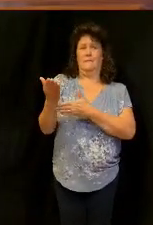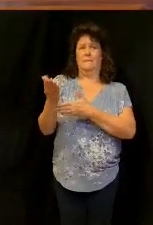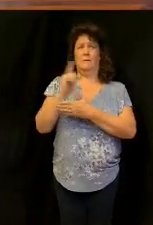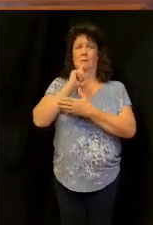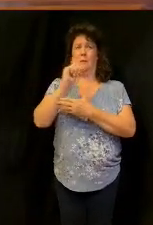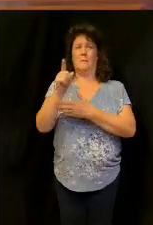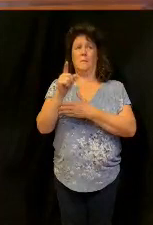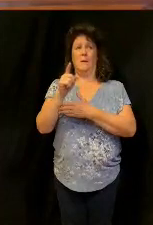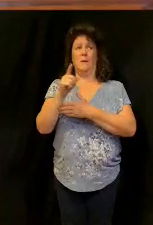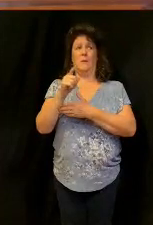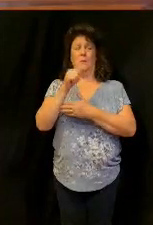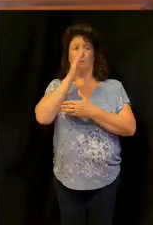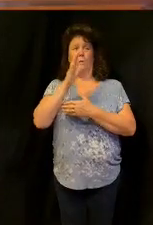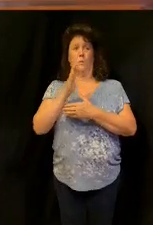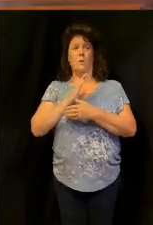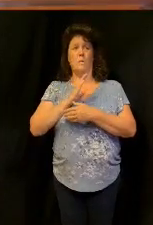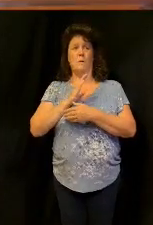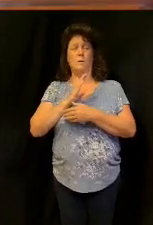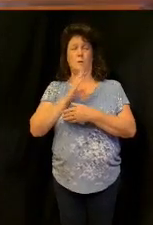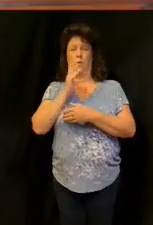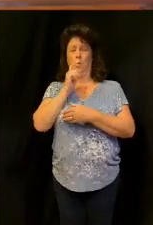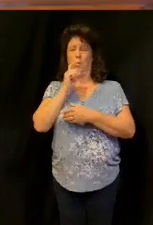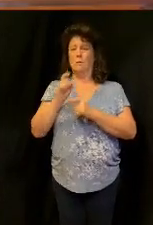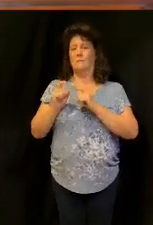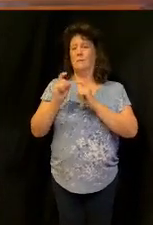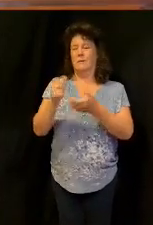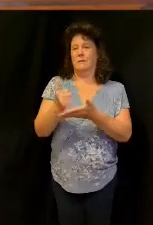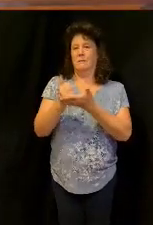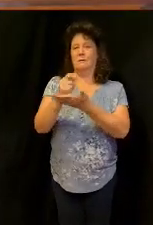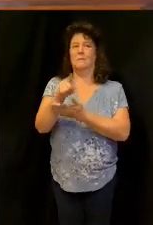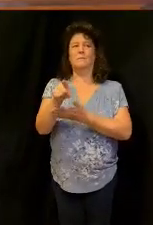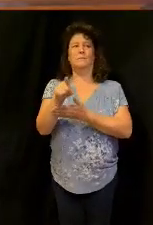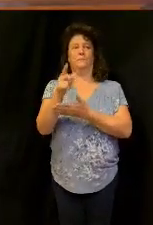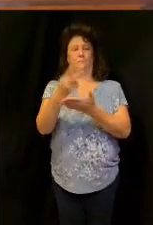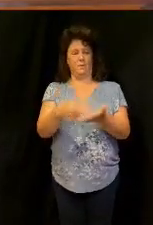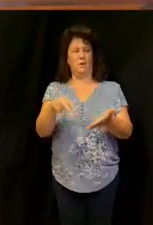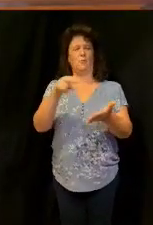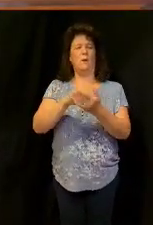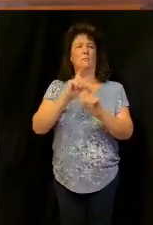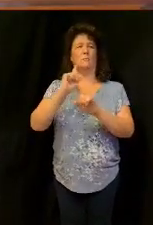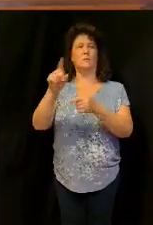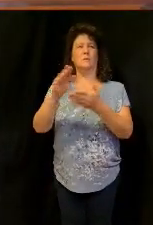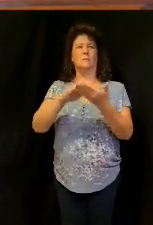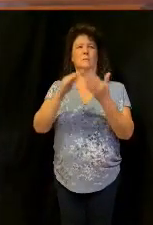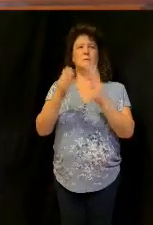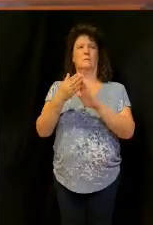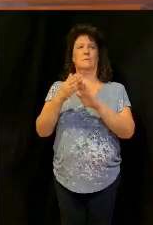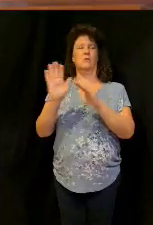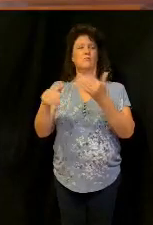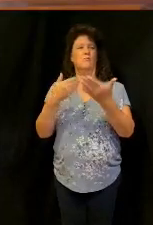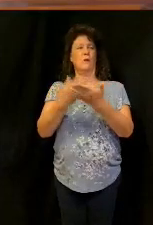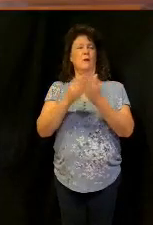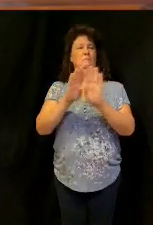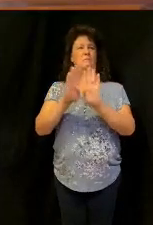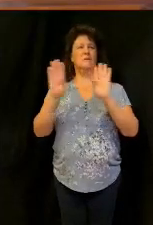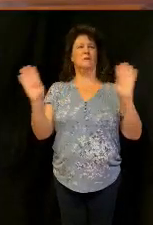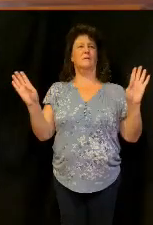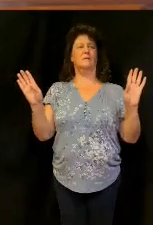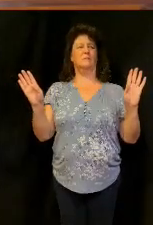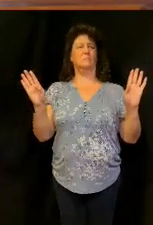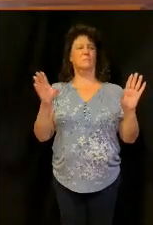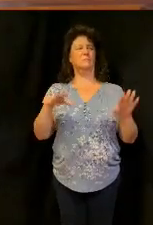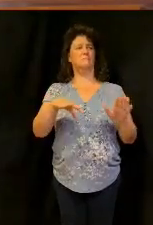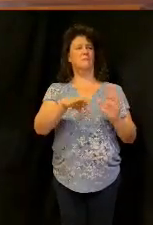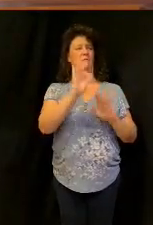widow there to provide for you so he arose and went to Zarephath and when he came to the gate of the city indeed a widow was there